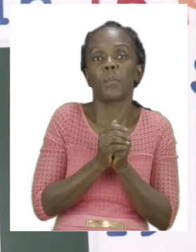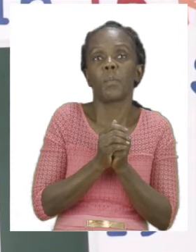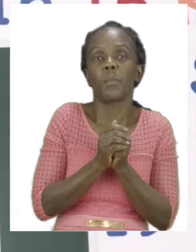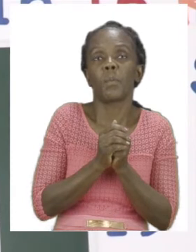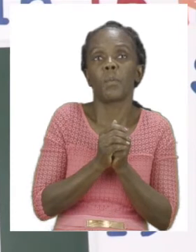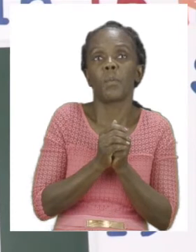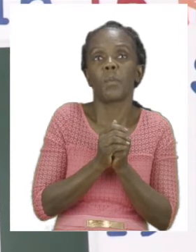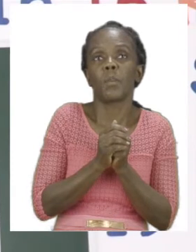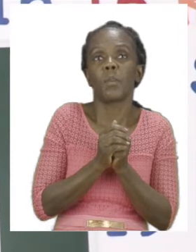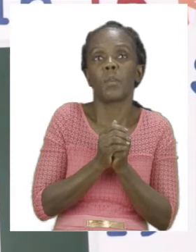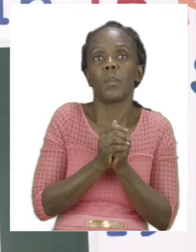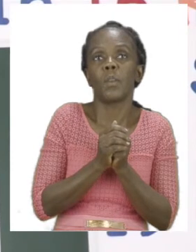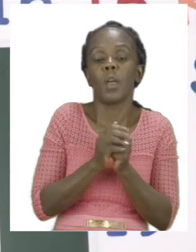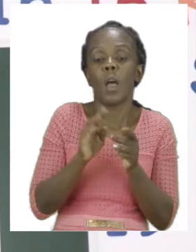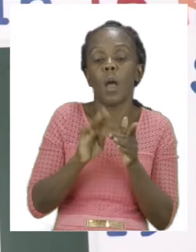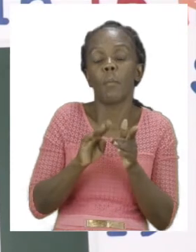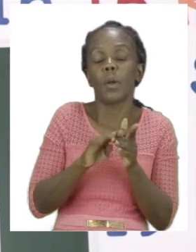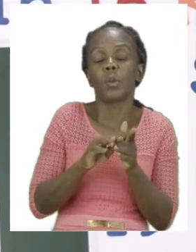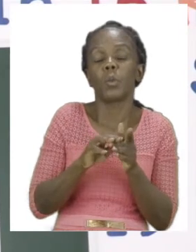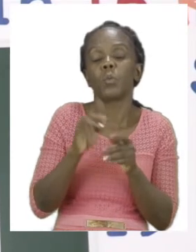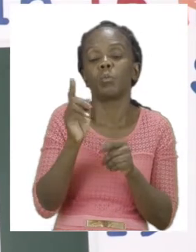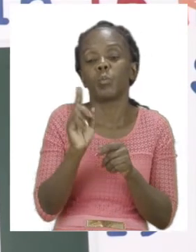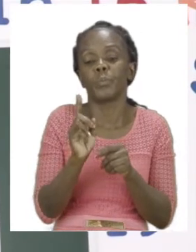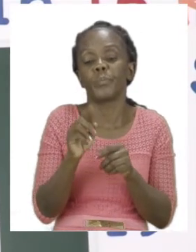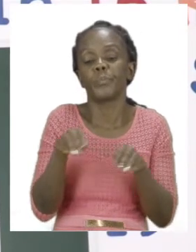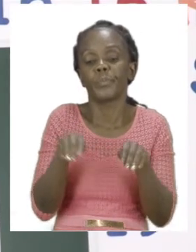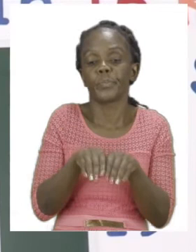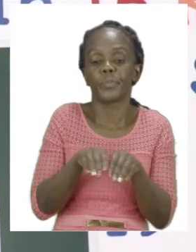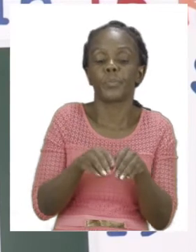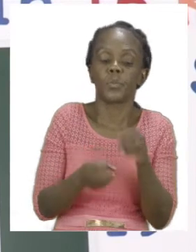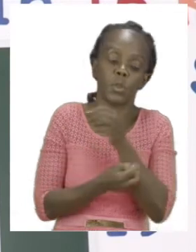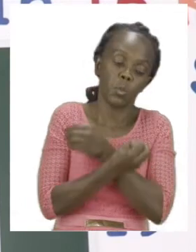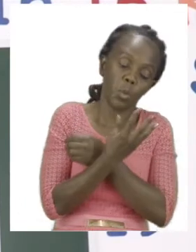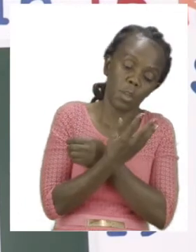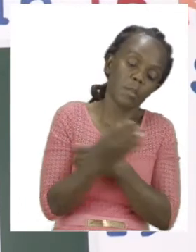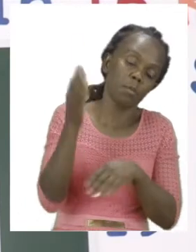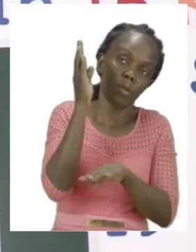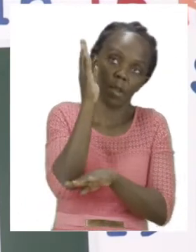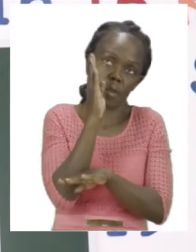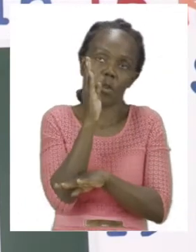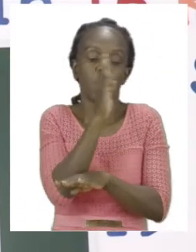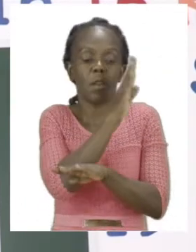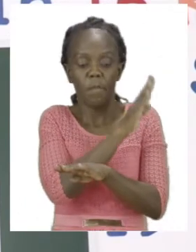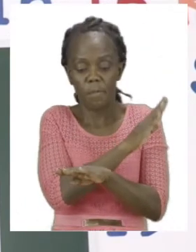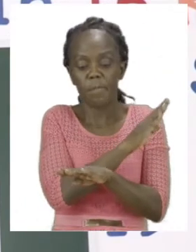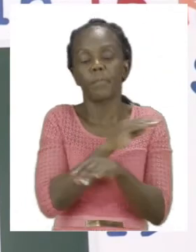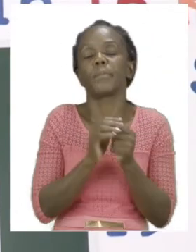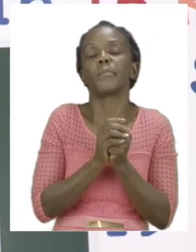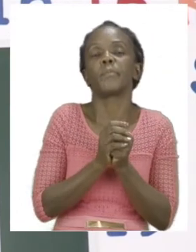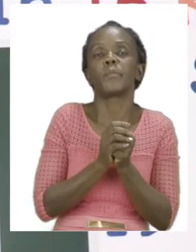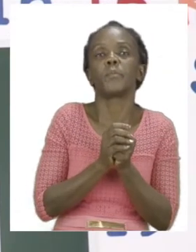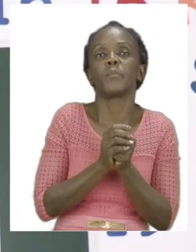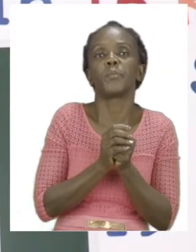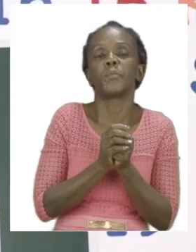around lunch time. They'll be able to help you. I think I've already given you some clues on which one is